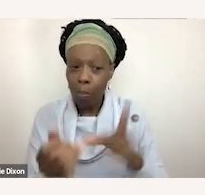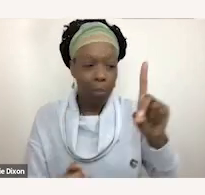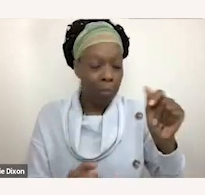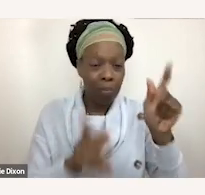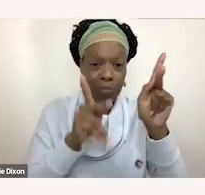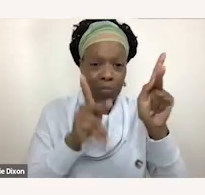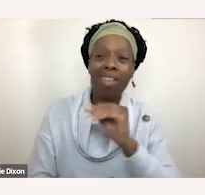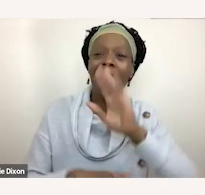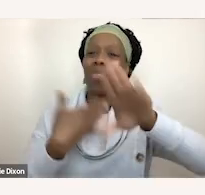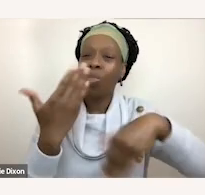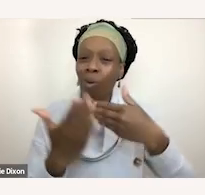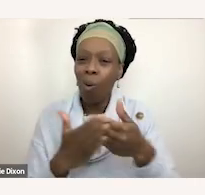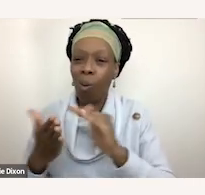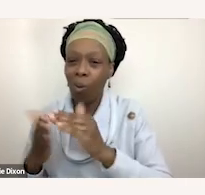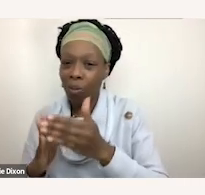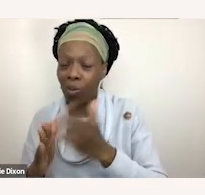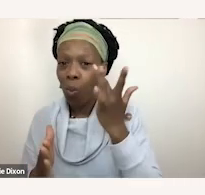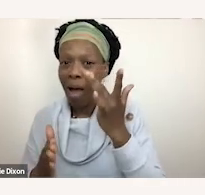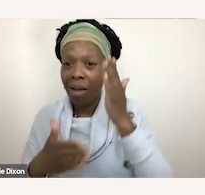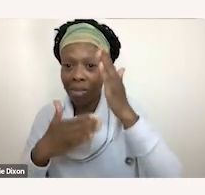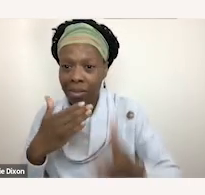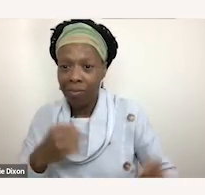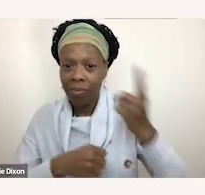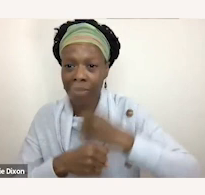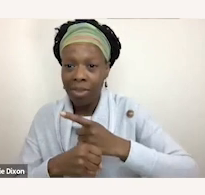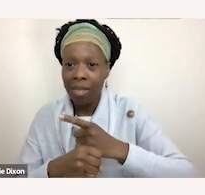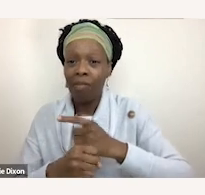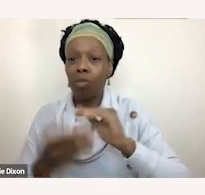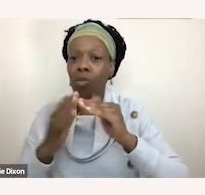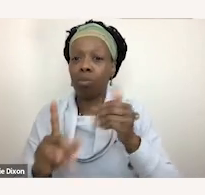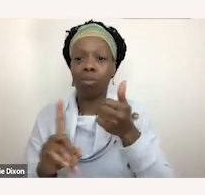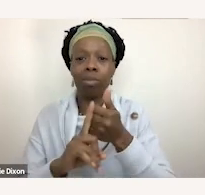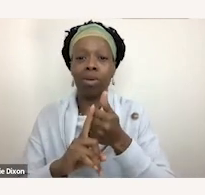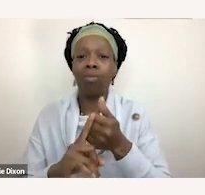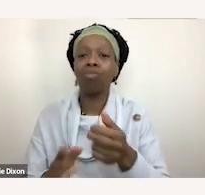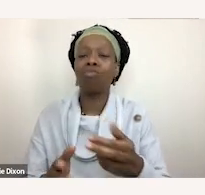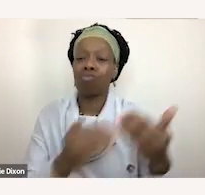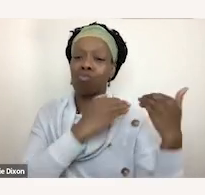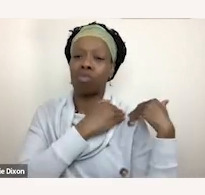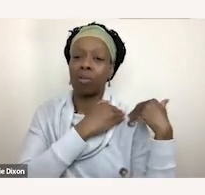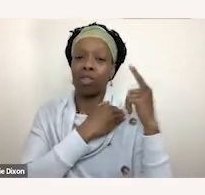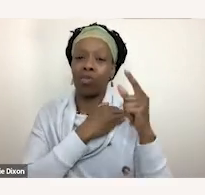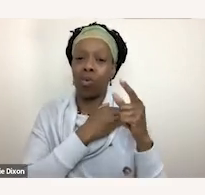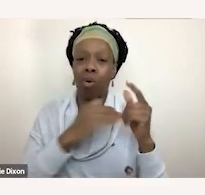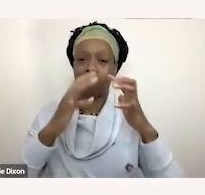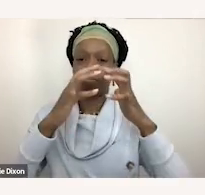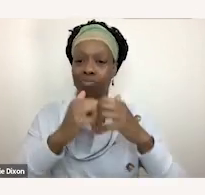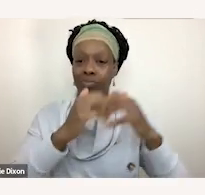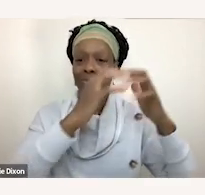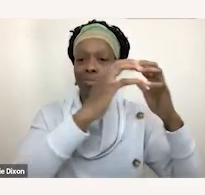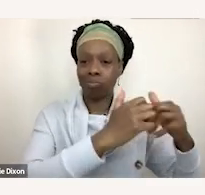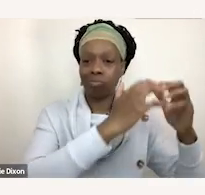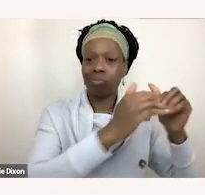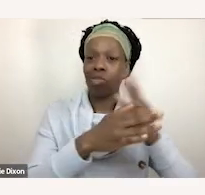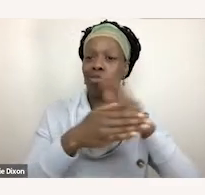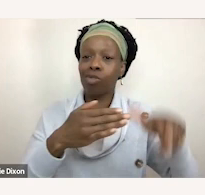entire community. Because ultimately, it's the community's responsibility to remove the barriers so everyone can be included.